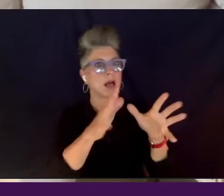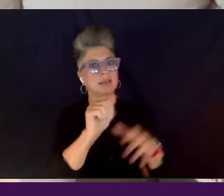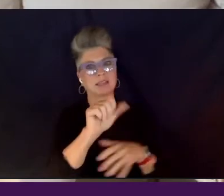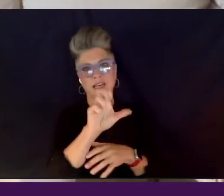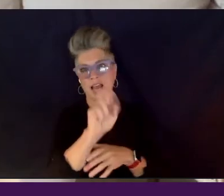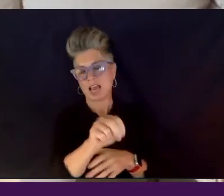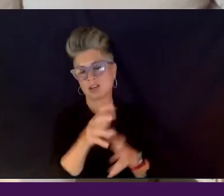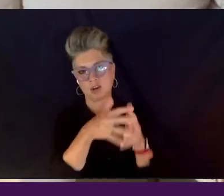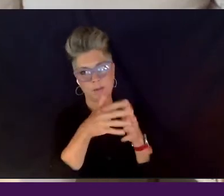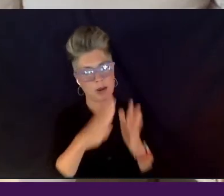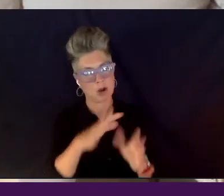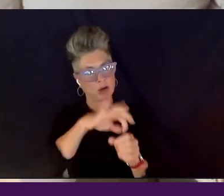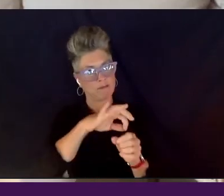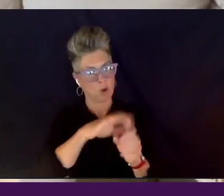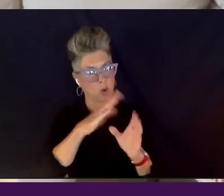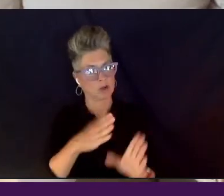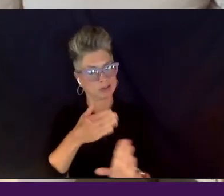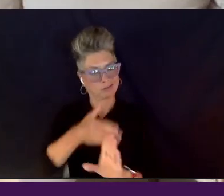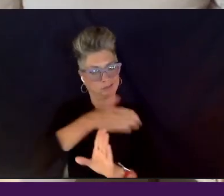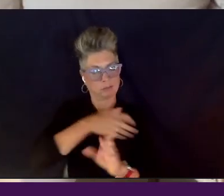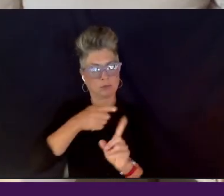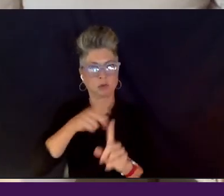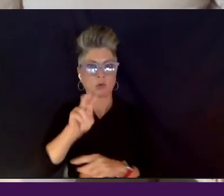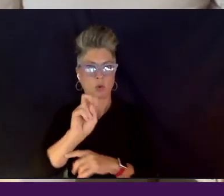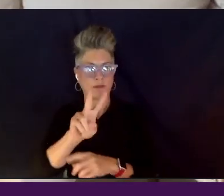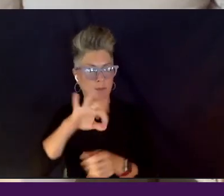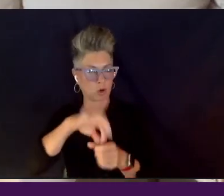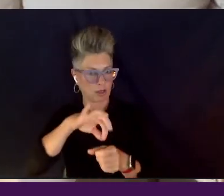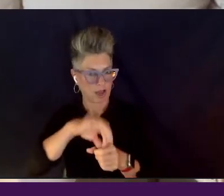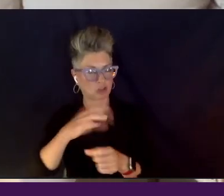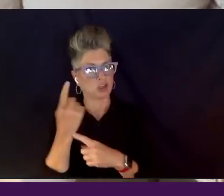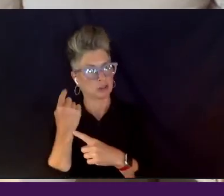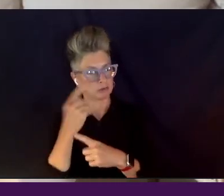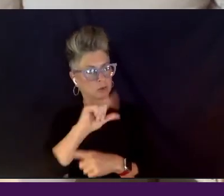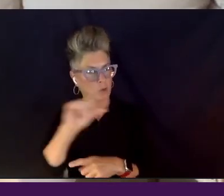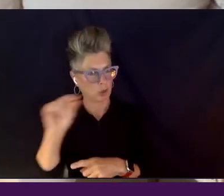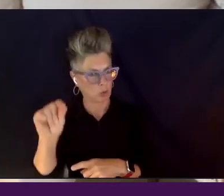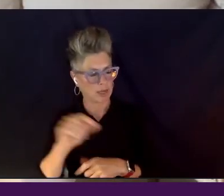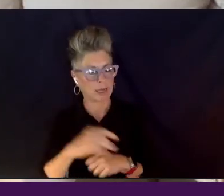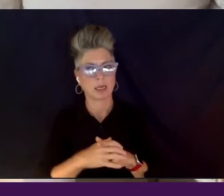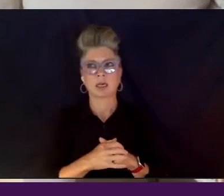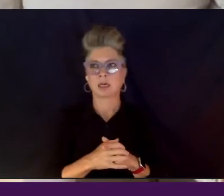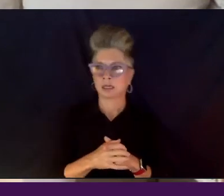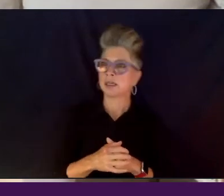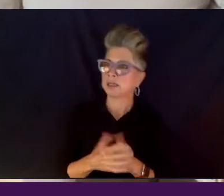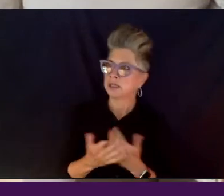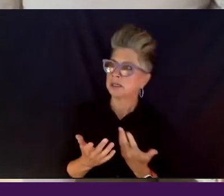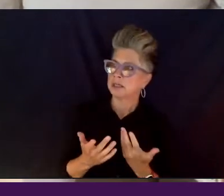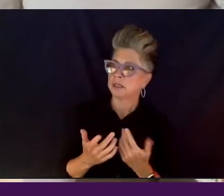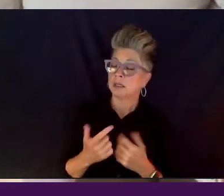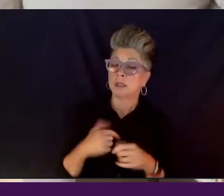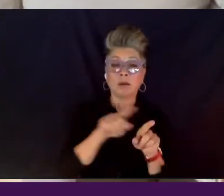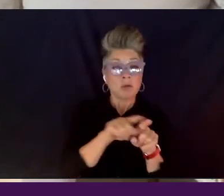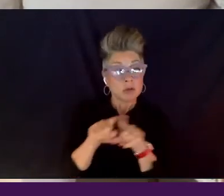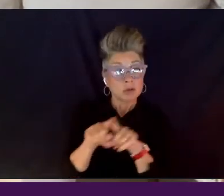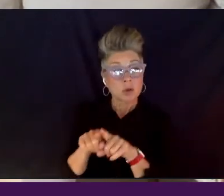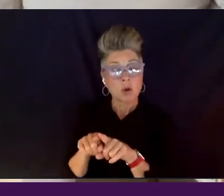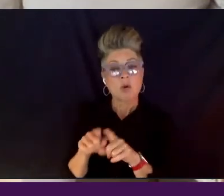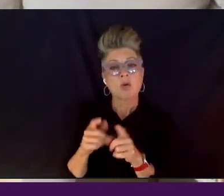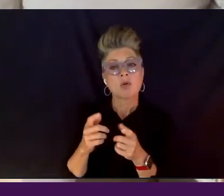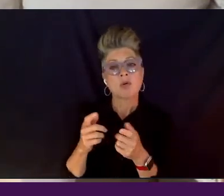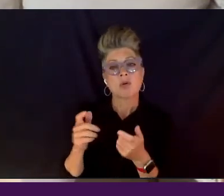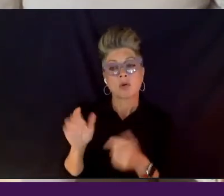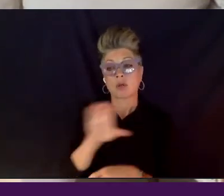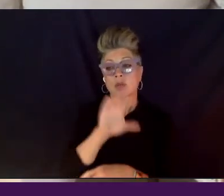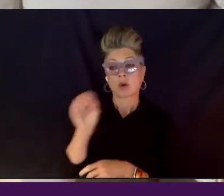the November election last year. Um, and I would say the other thing, um, the co-production